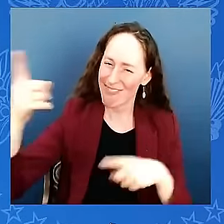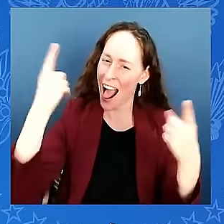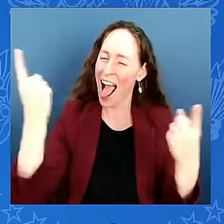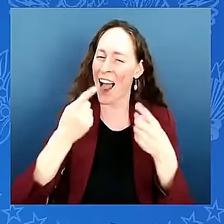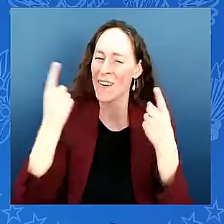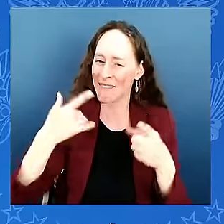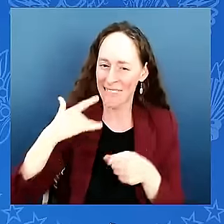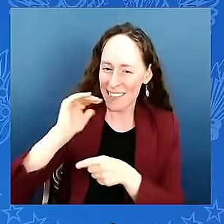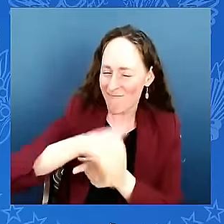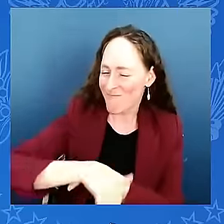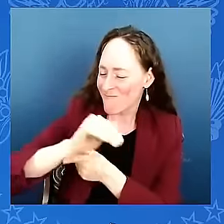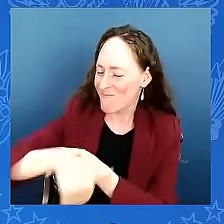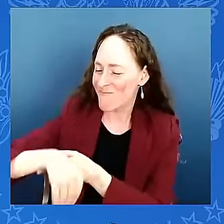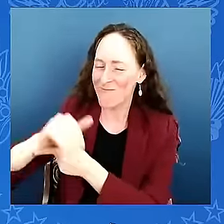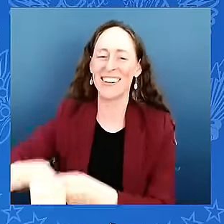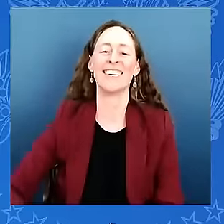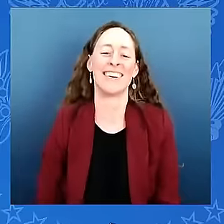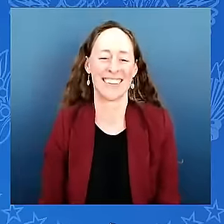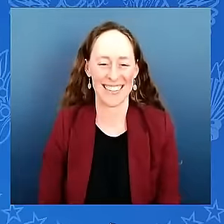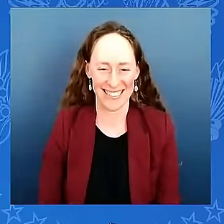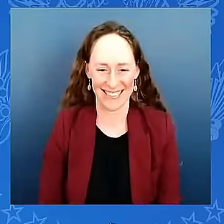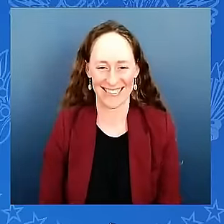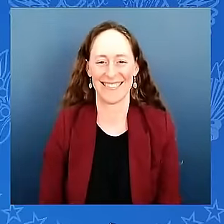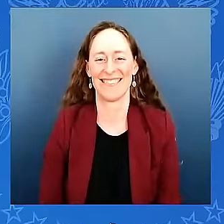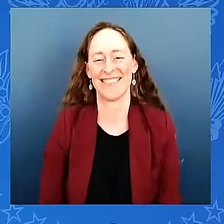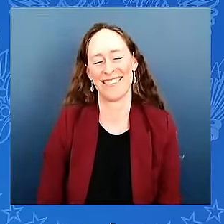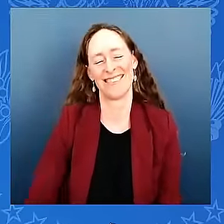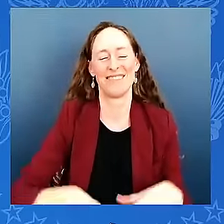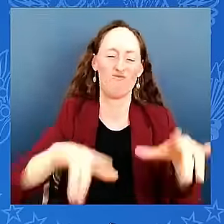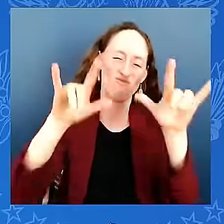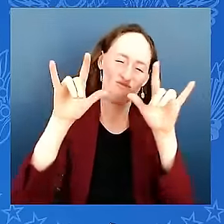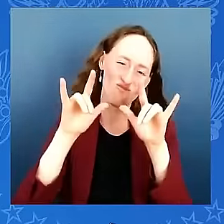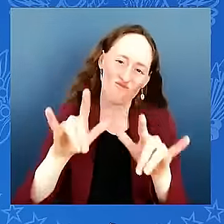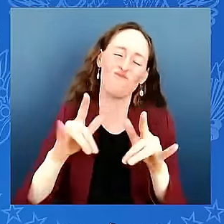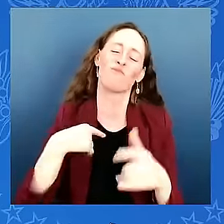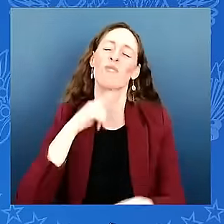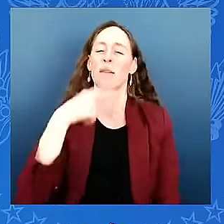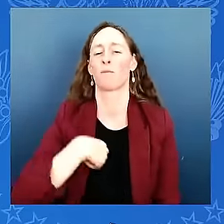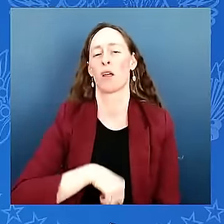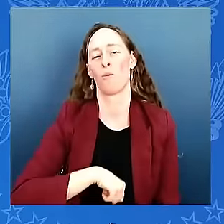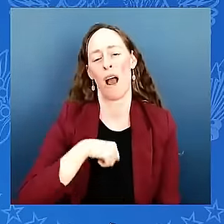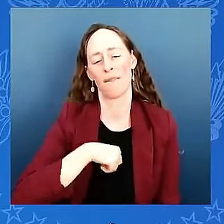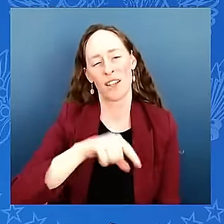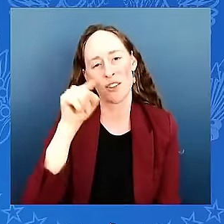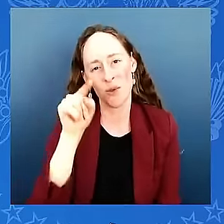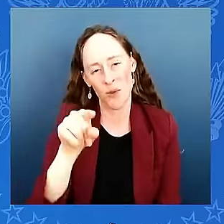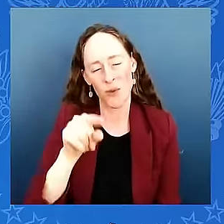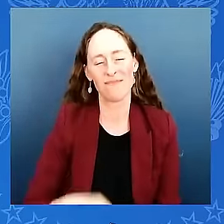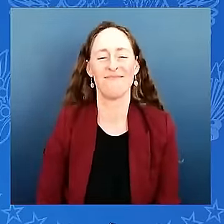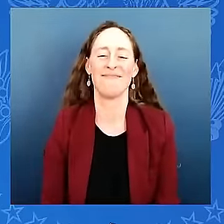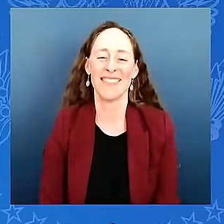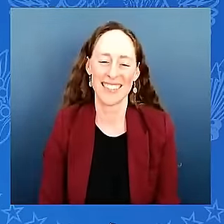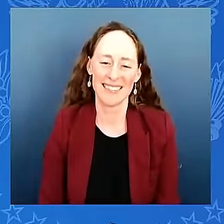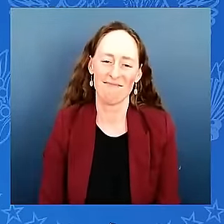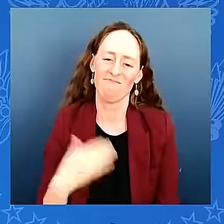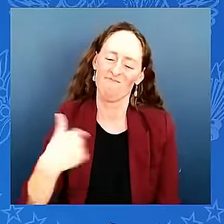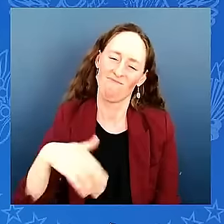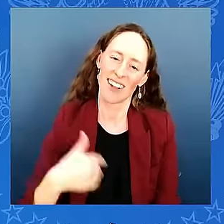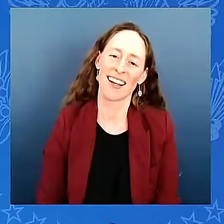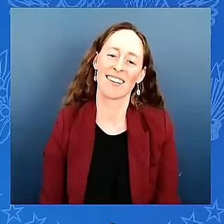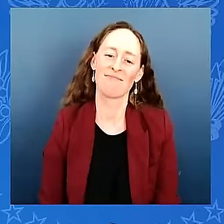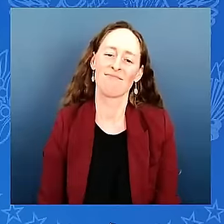so proud of you i really am so proud of you presumptuous me to say that but i am well thank you all very much